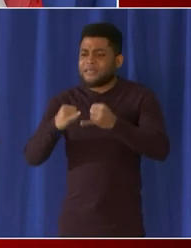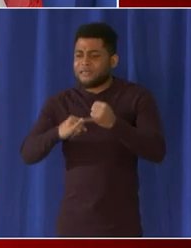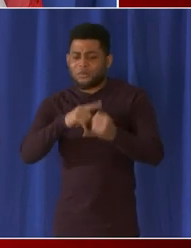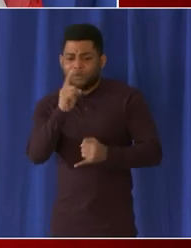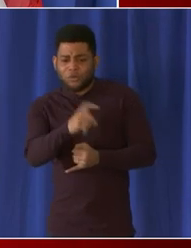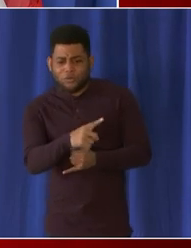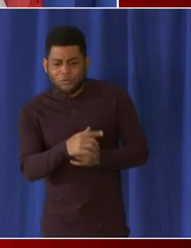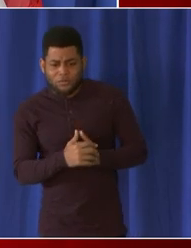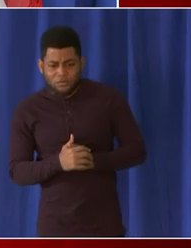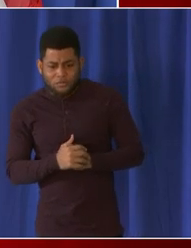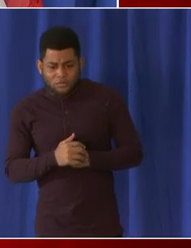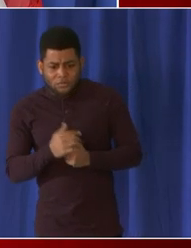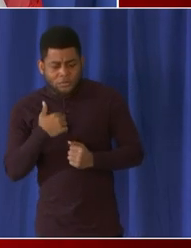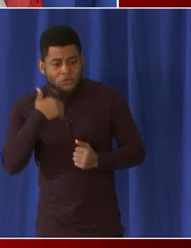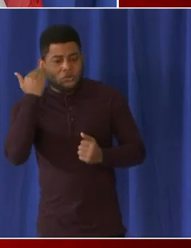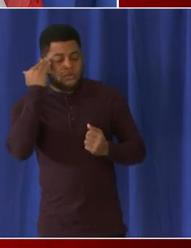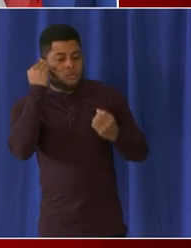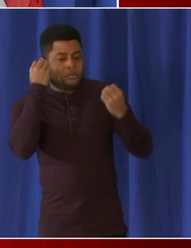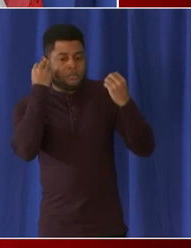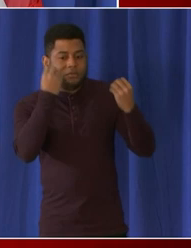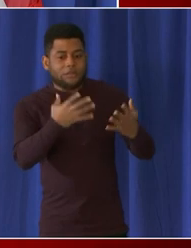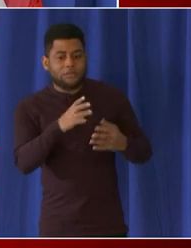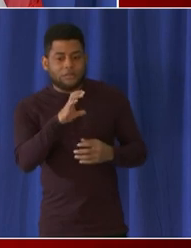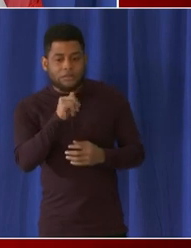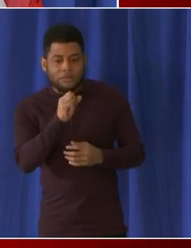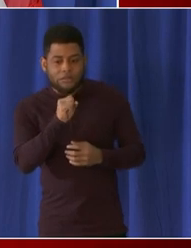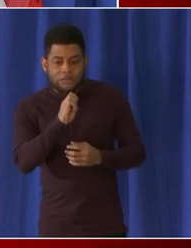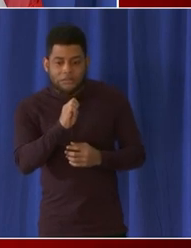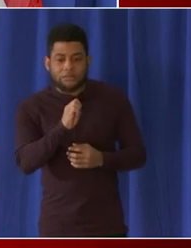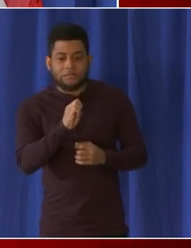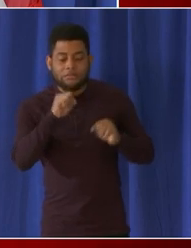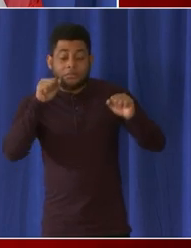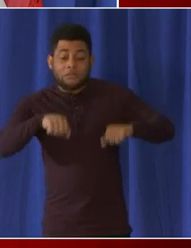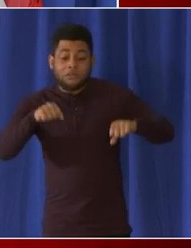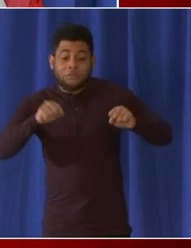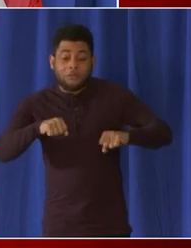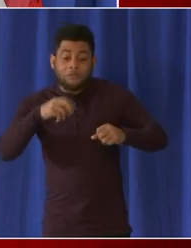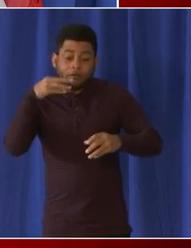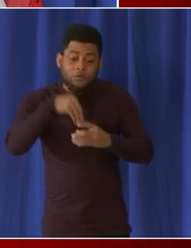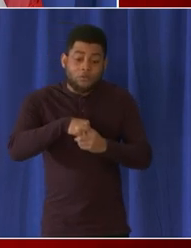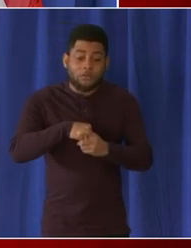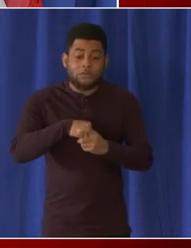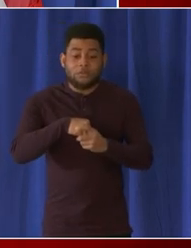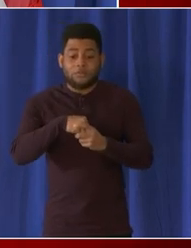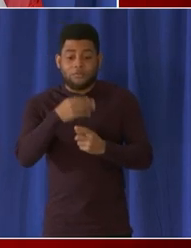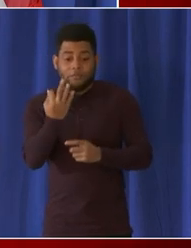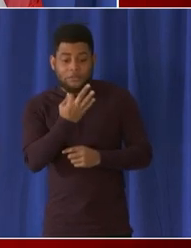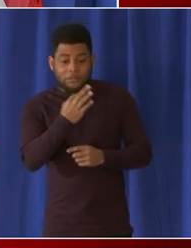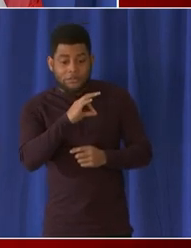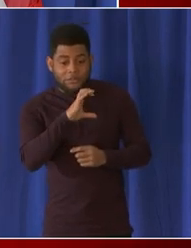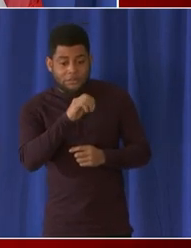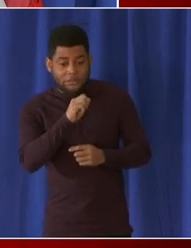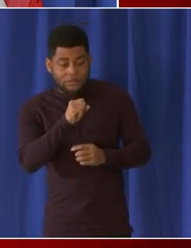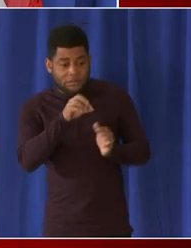how many probable cases were included in friday's total case count of i believe it was 144